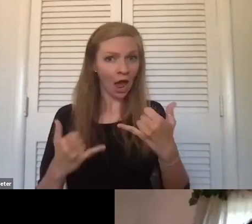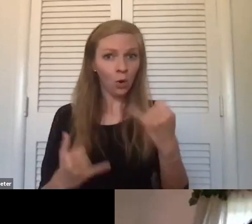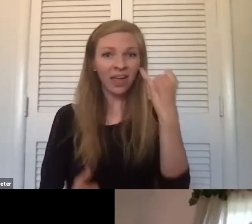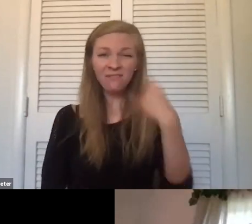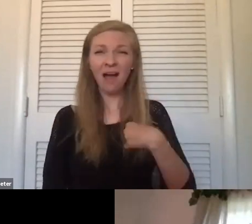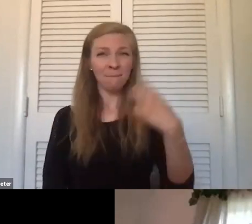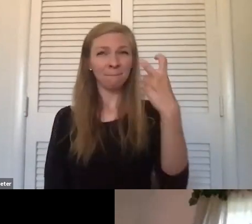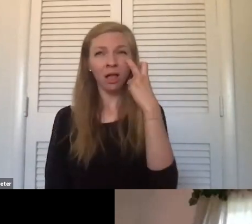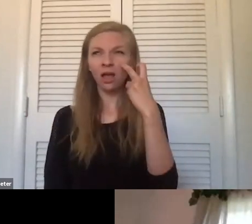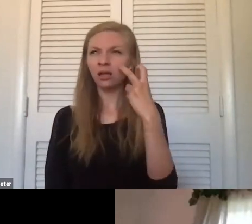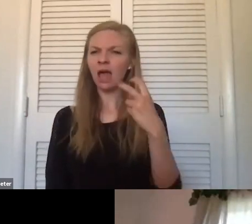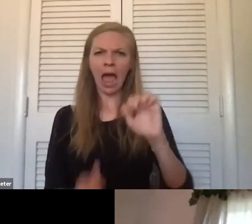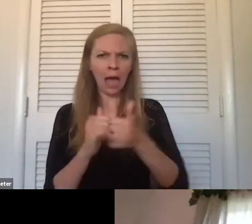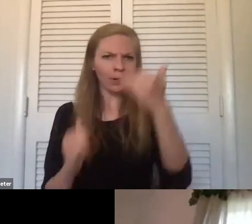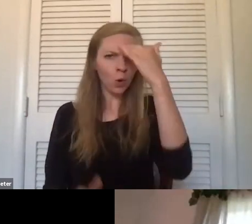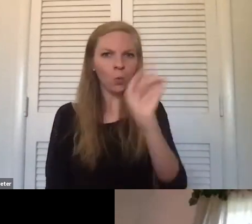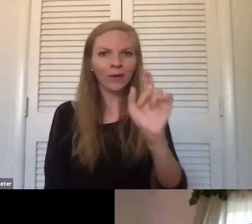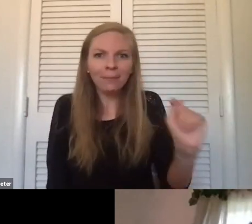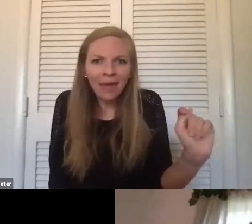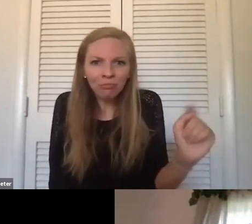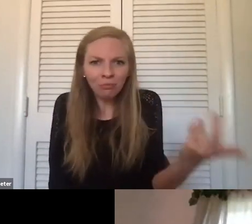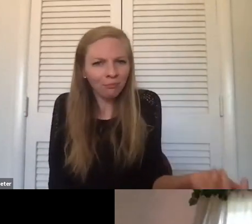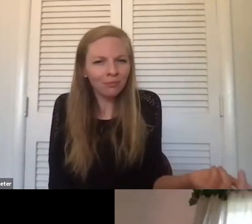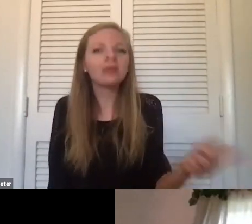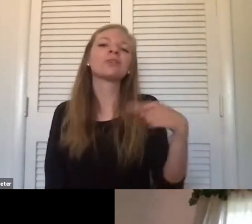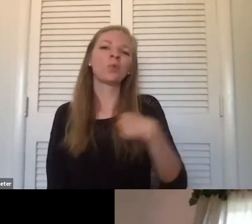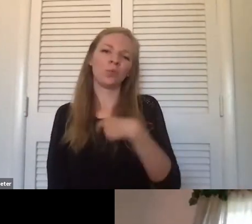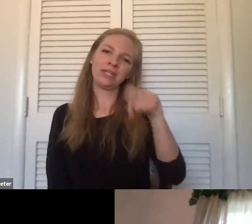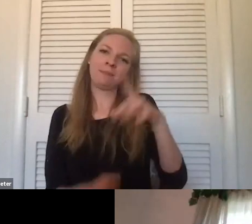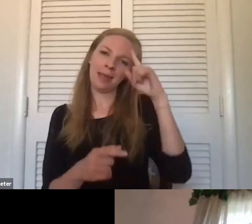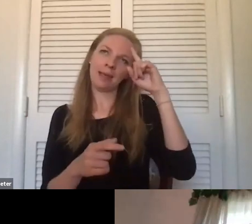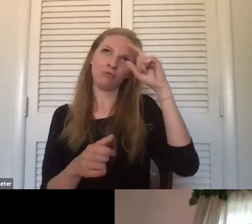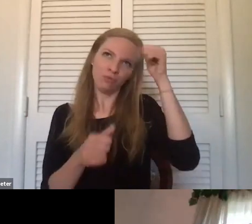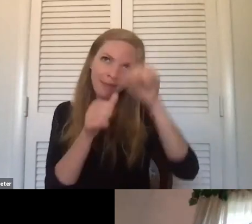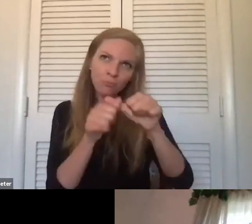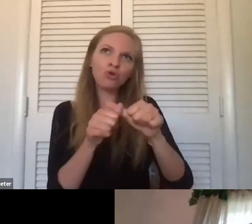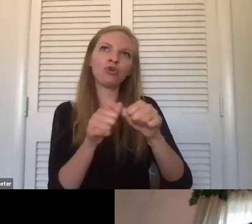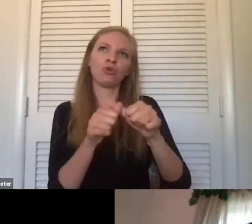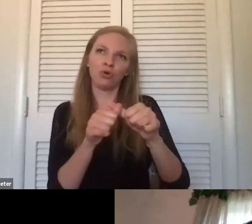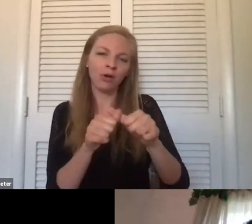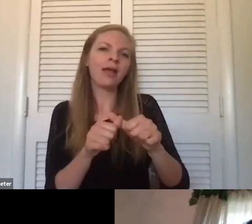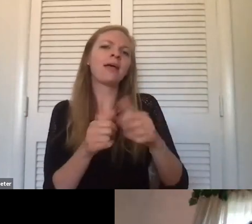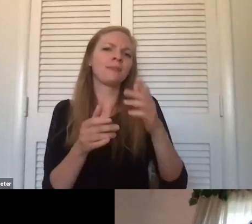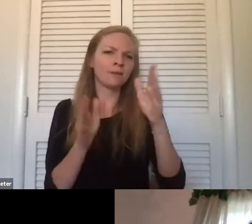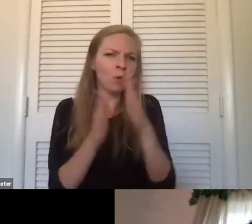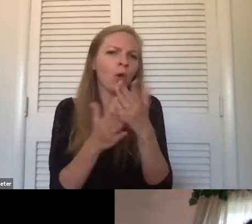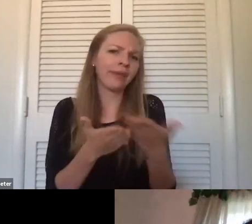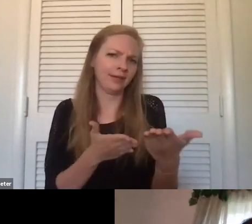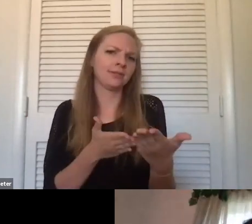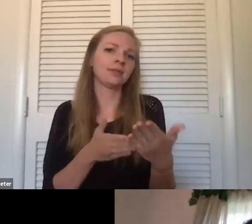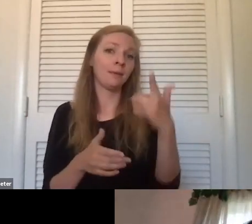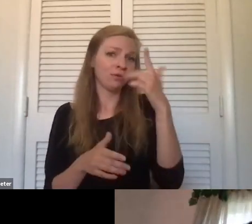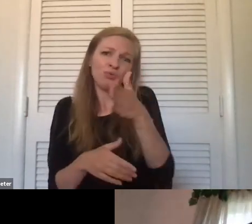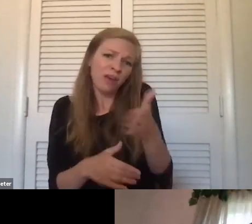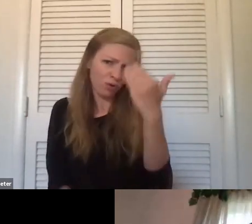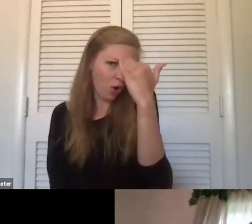bathroom is. So we have to be mindful of just little things because you never know. Somebody might not